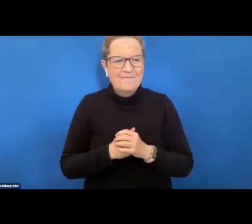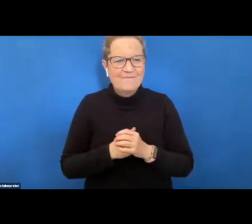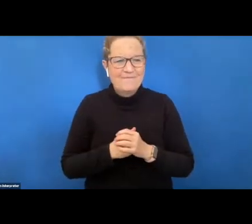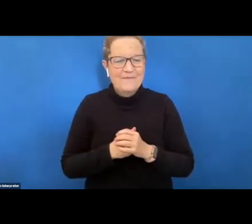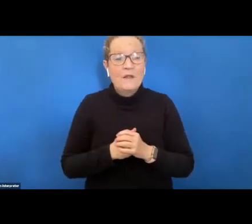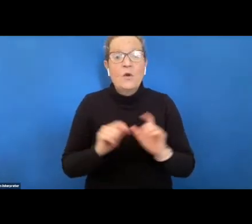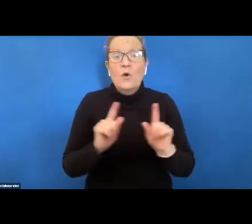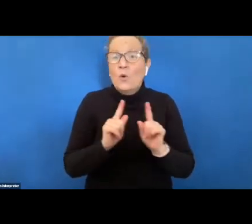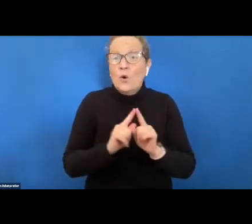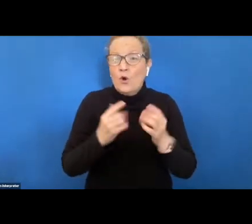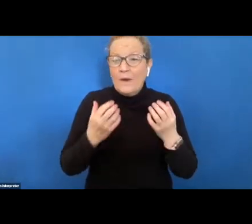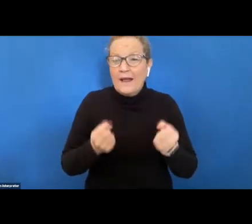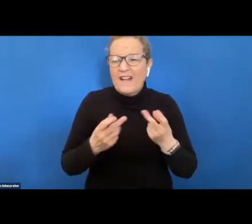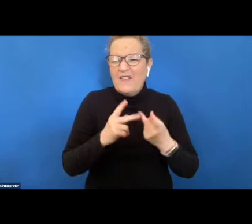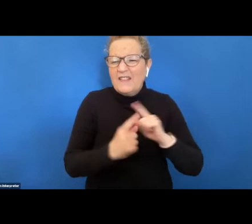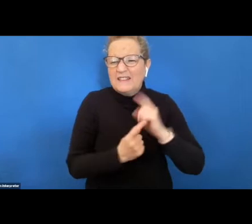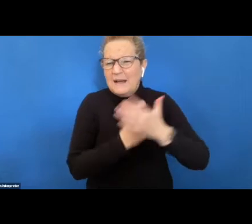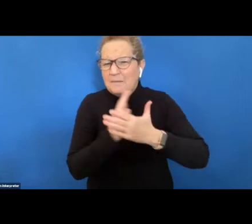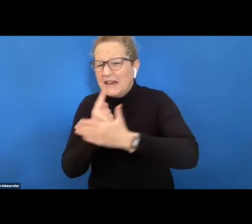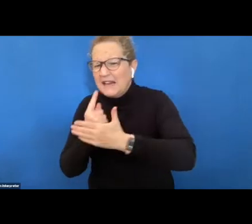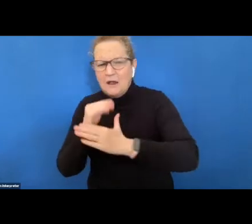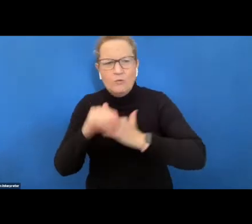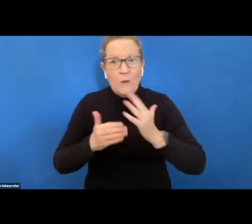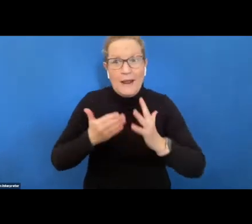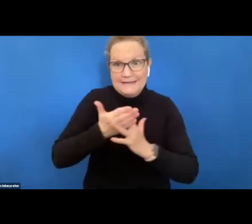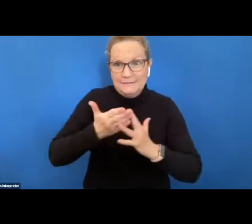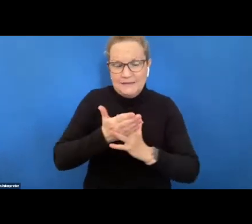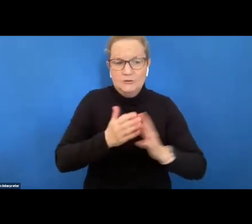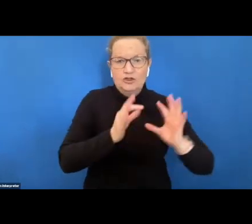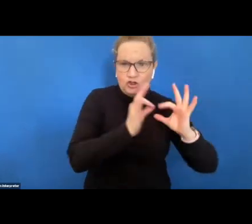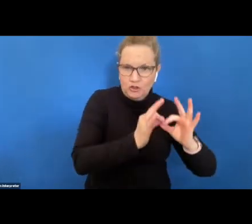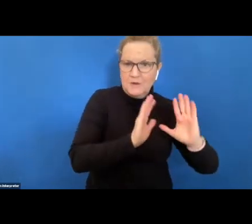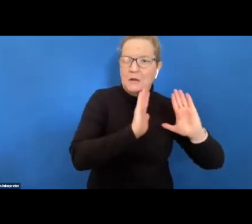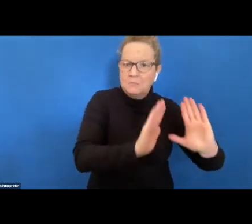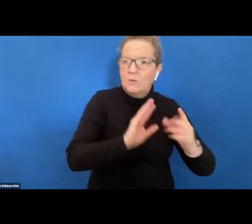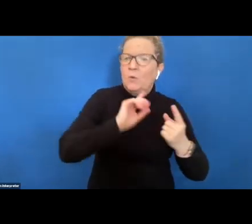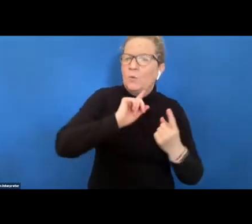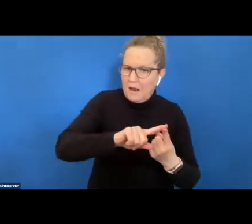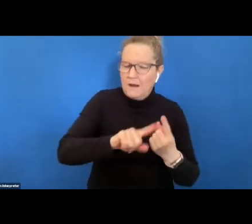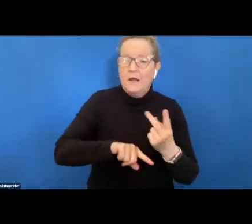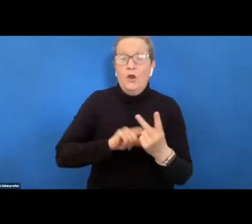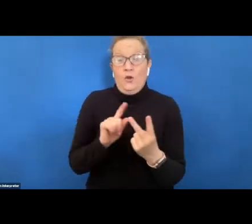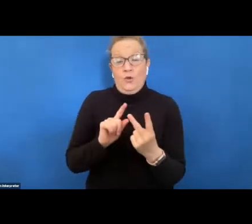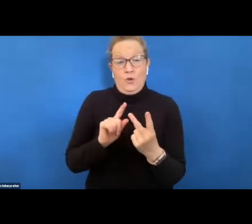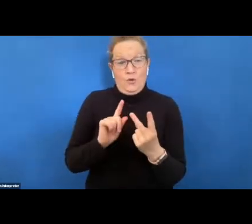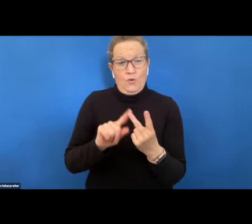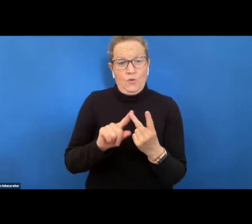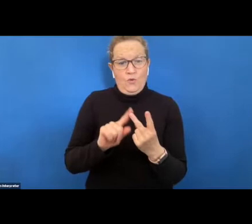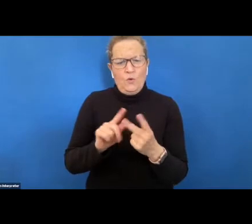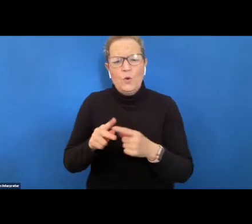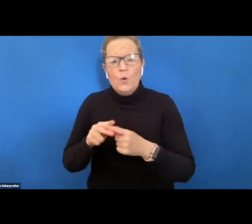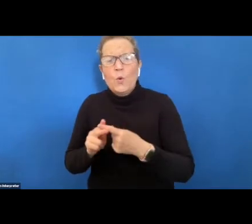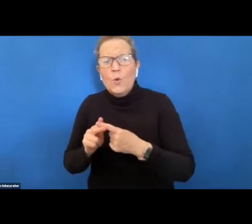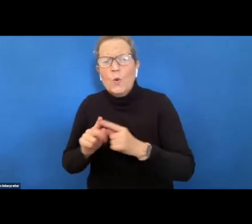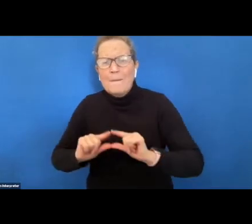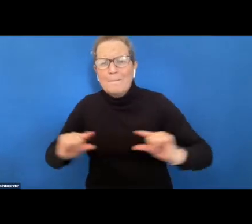some other things happening for accessibility uh on the um the toolbar at the